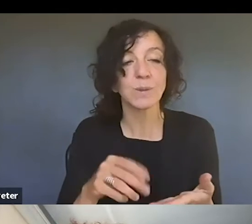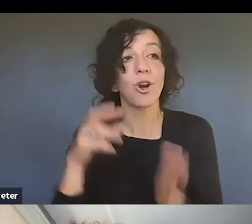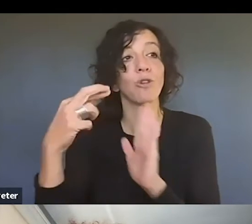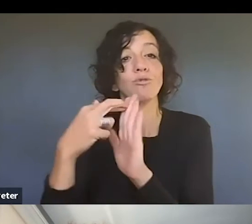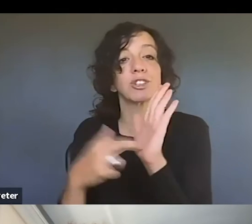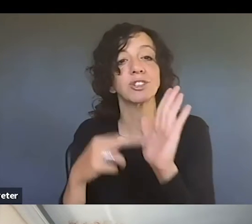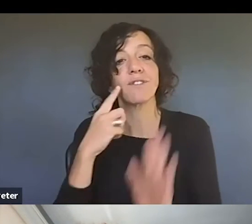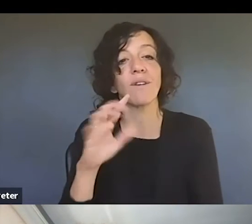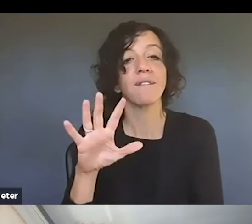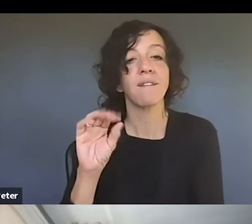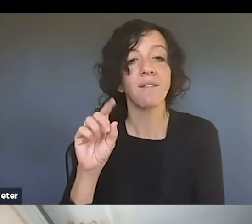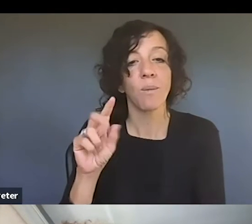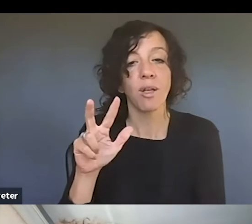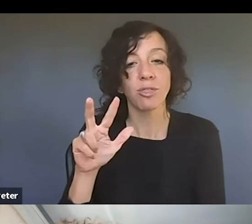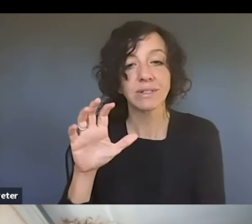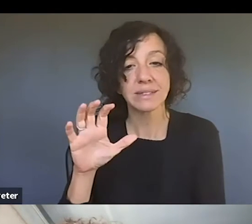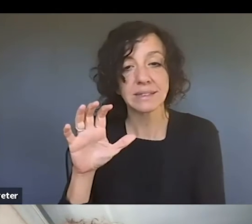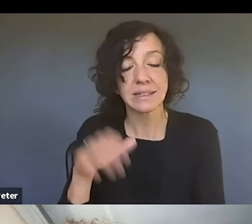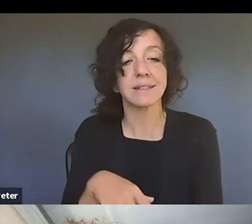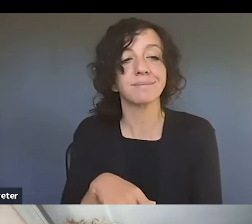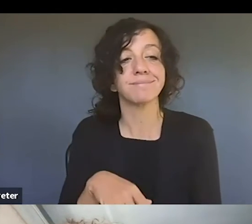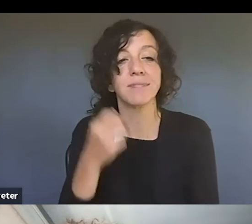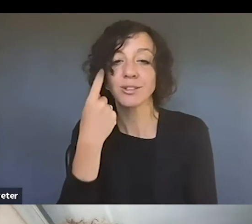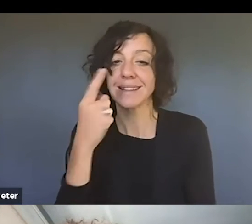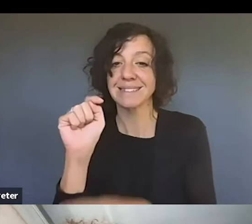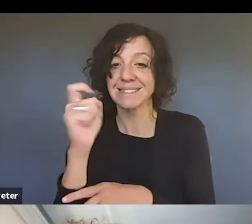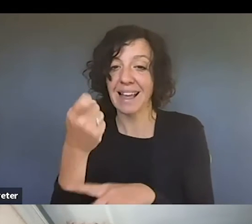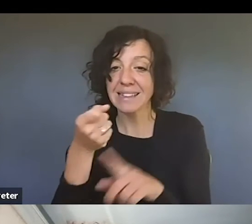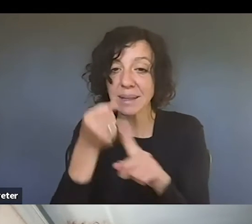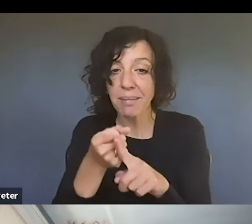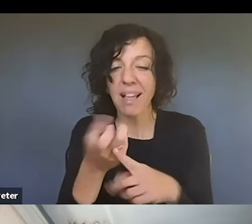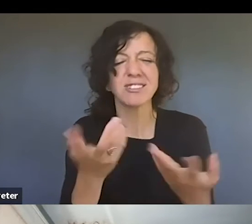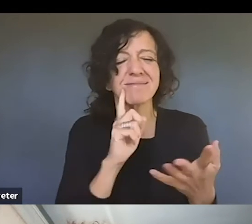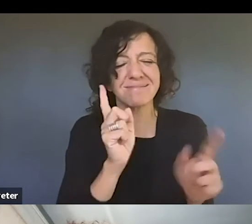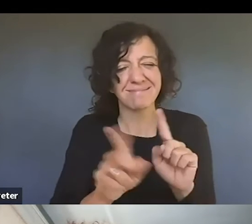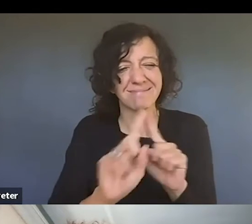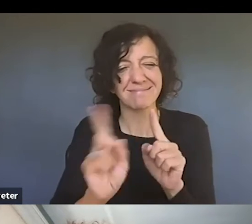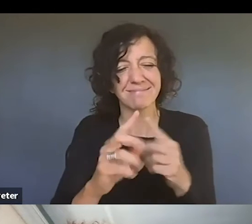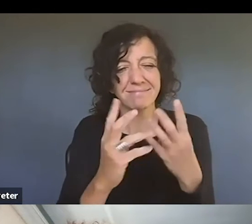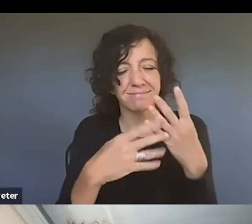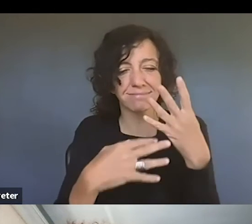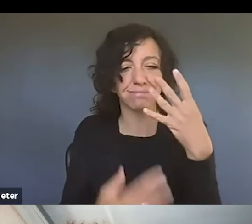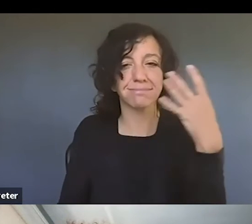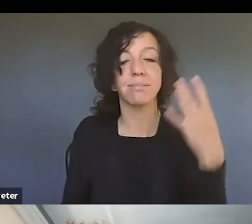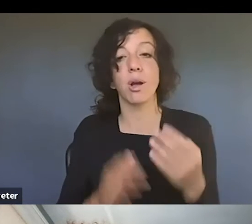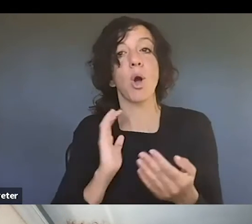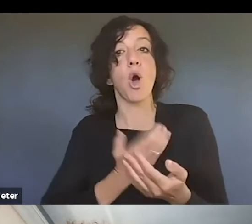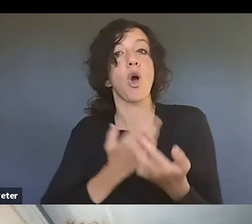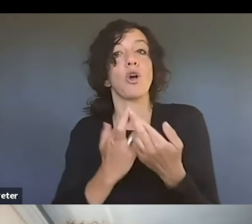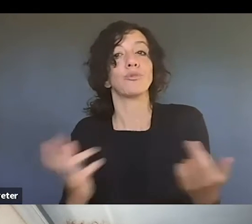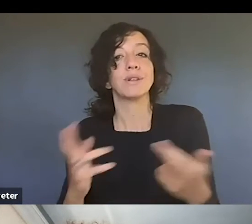um, understanding tax implications, um, all sorts of stuff like that. And resources are available,